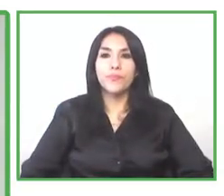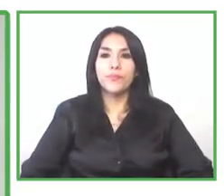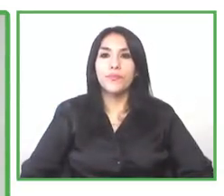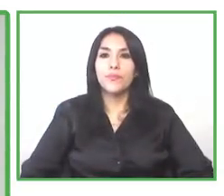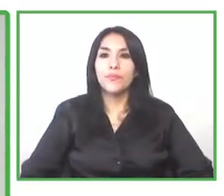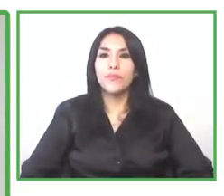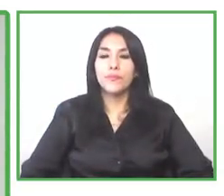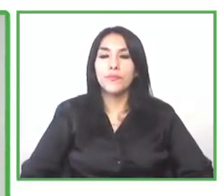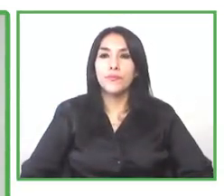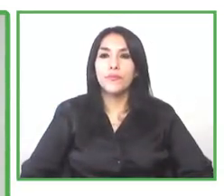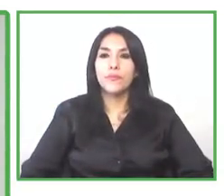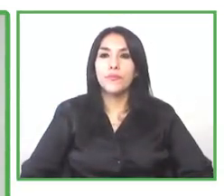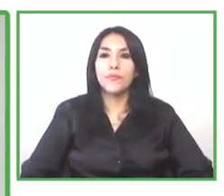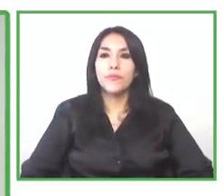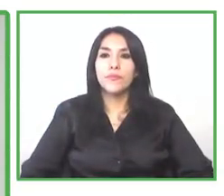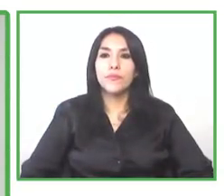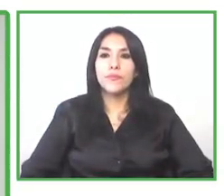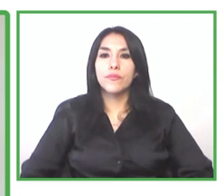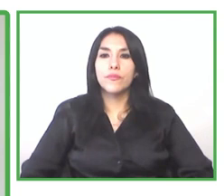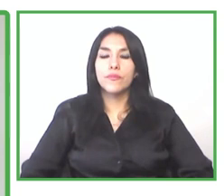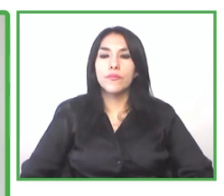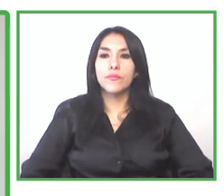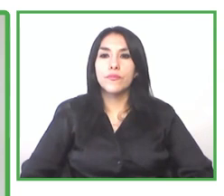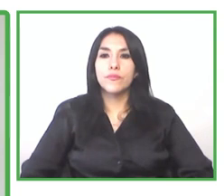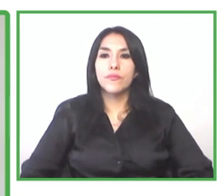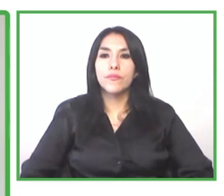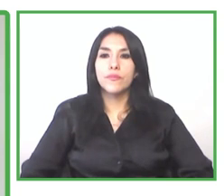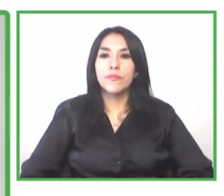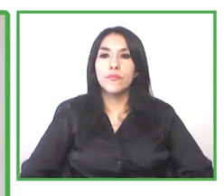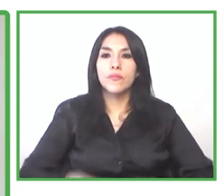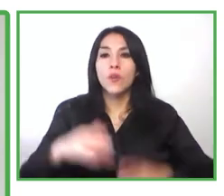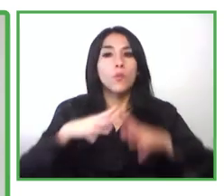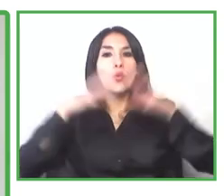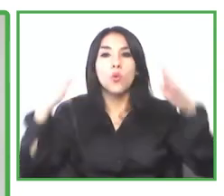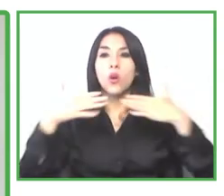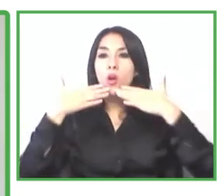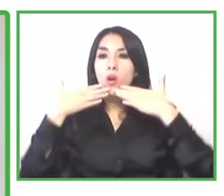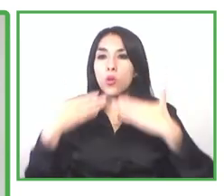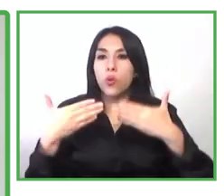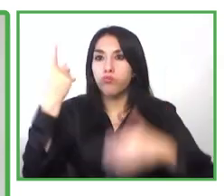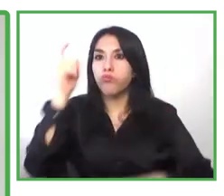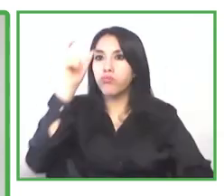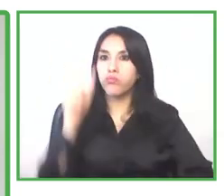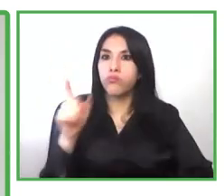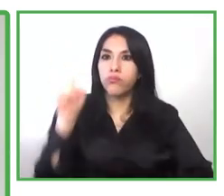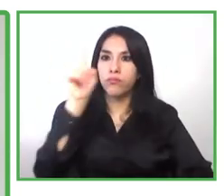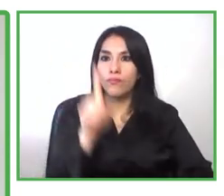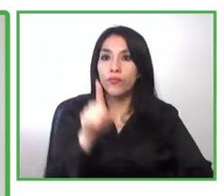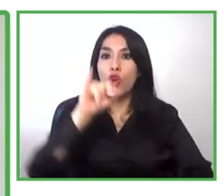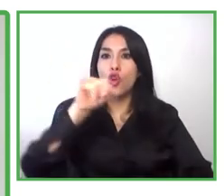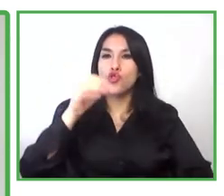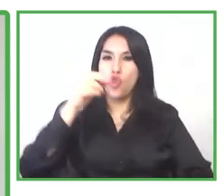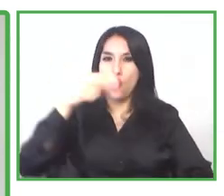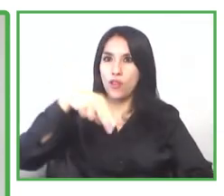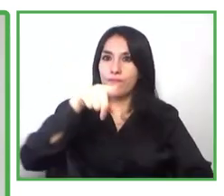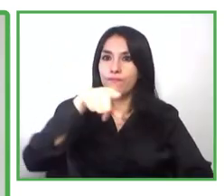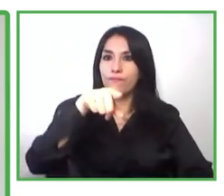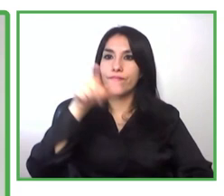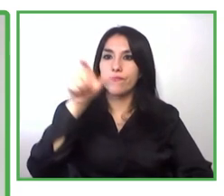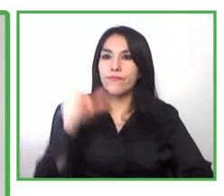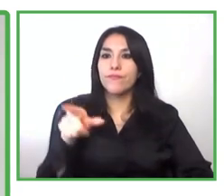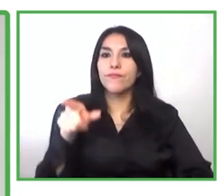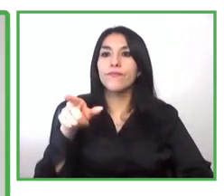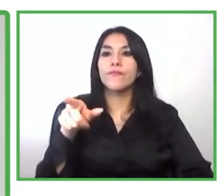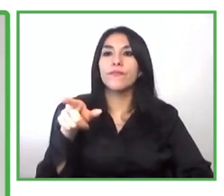thank john thank you very much for your presentation and we give the floor to sorceria berini who is going to